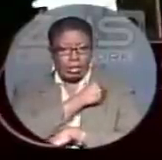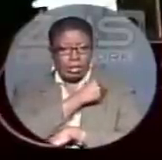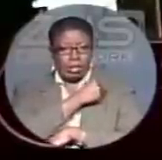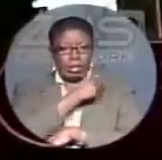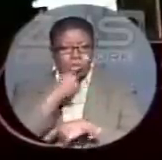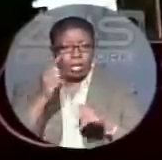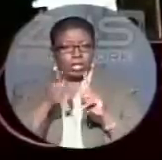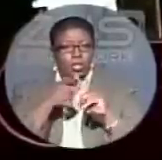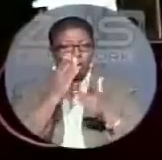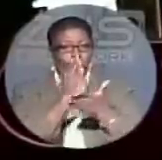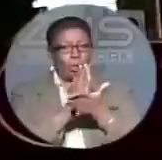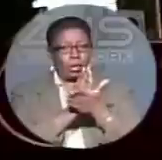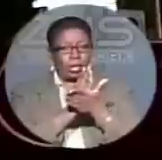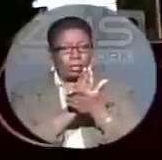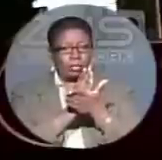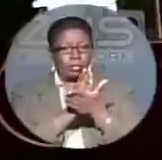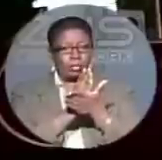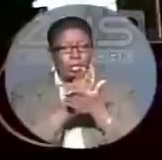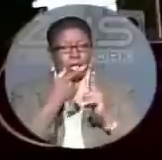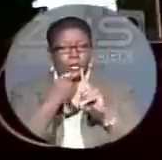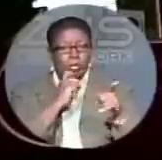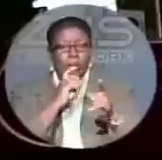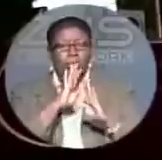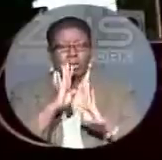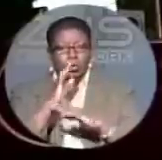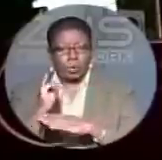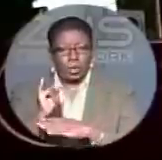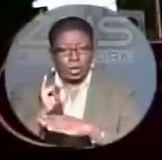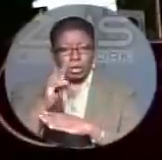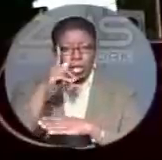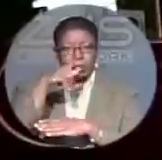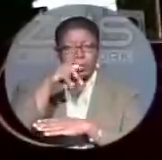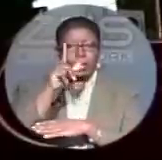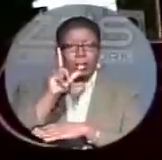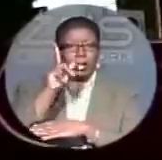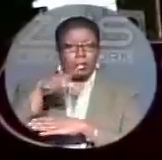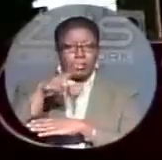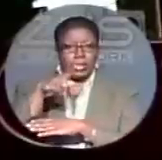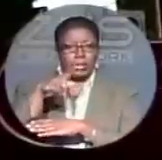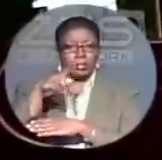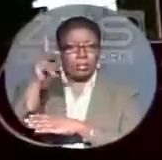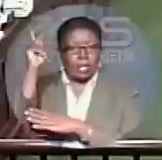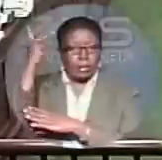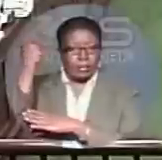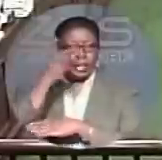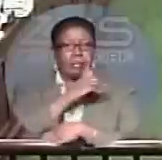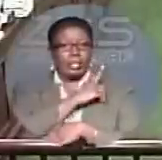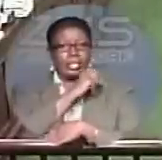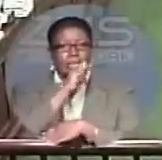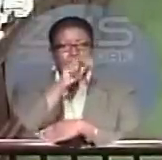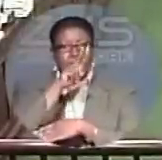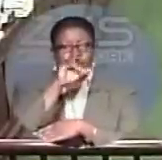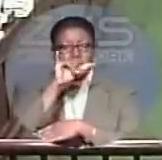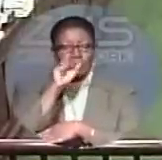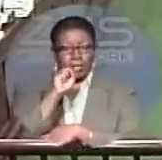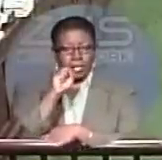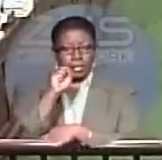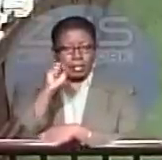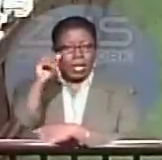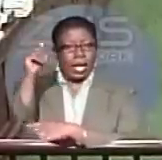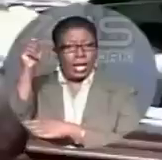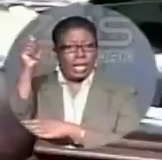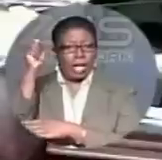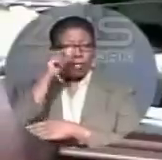Thompson's mic to prevent him from being heard. PLP Deputy Leader Philip Davis, MP for Fort Charlotte, Alfred Sayers,